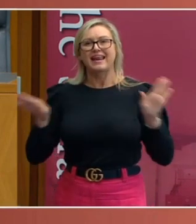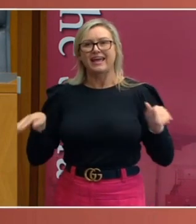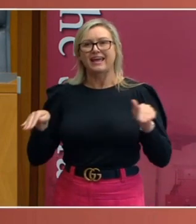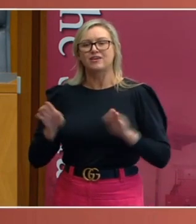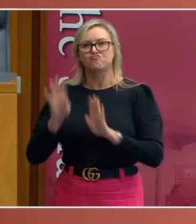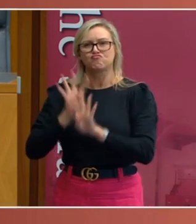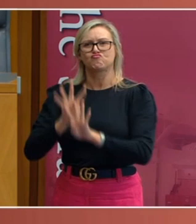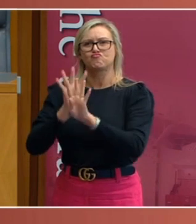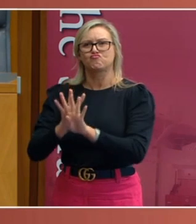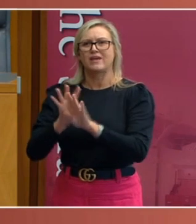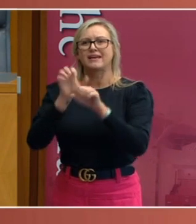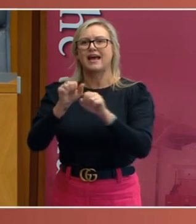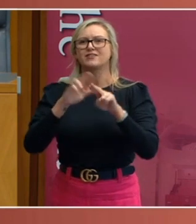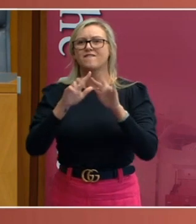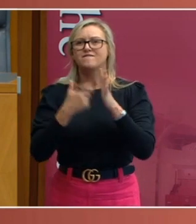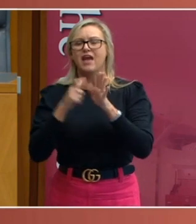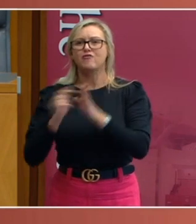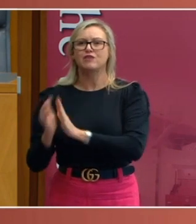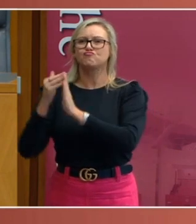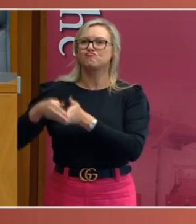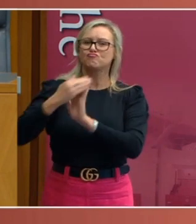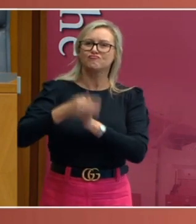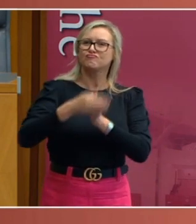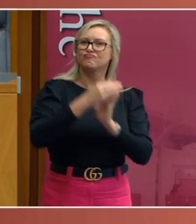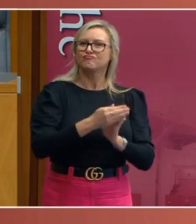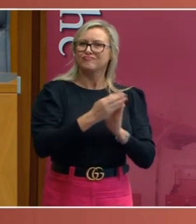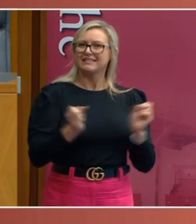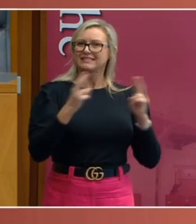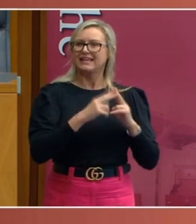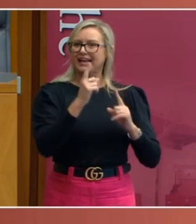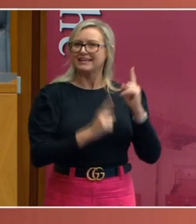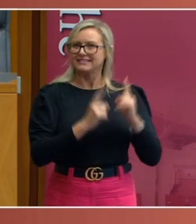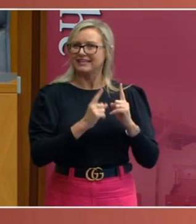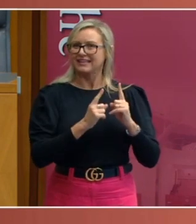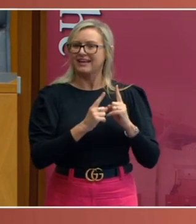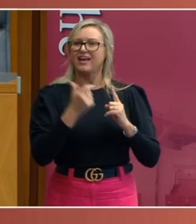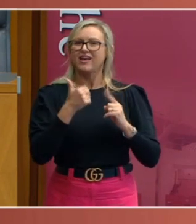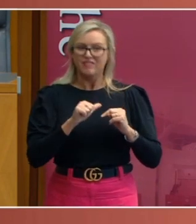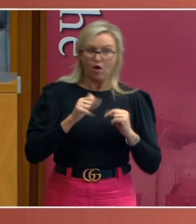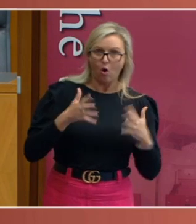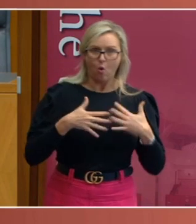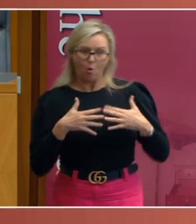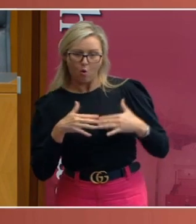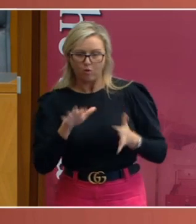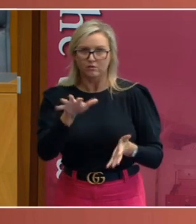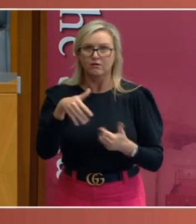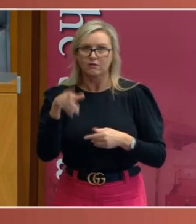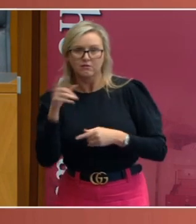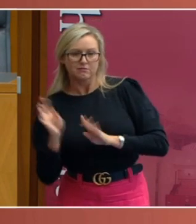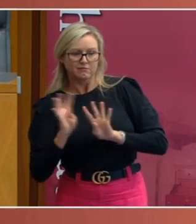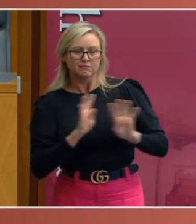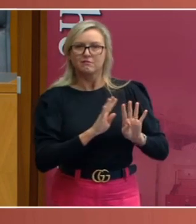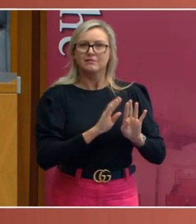the city and after some deal of negotiation, were taken off to the Sydney cricket ground where they served the rest of their